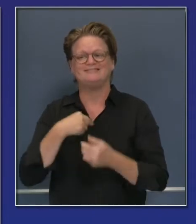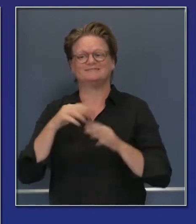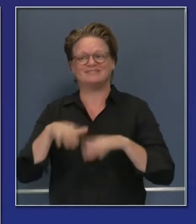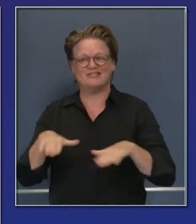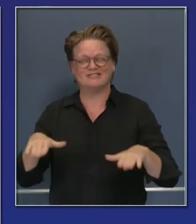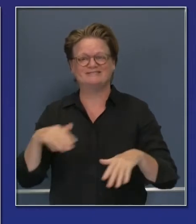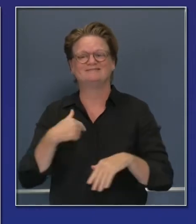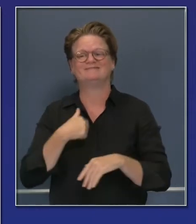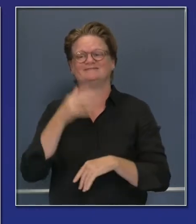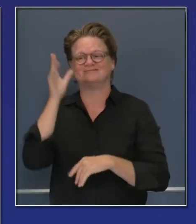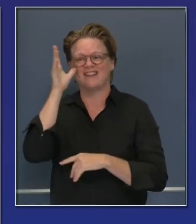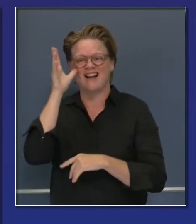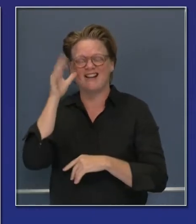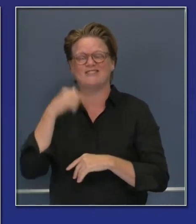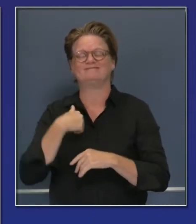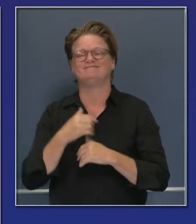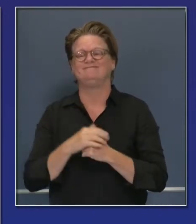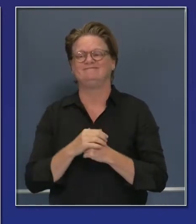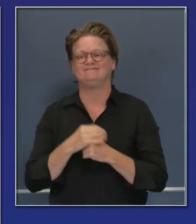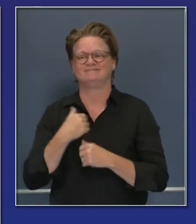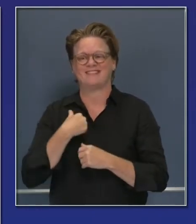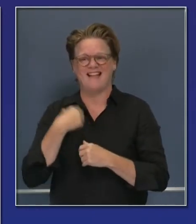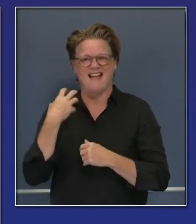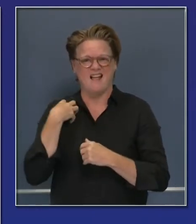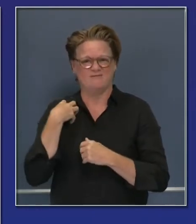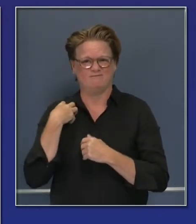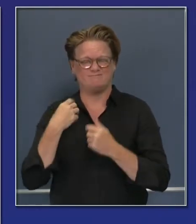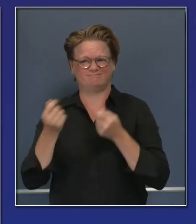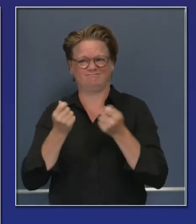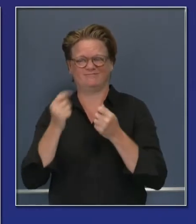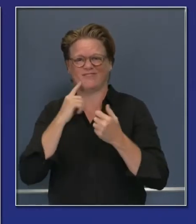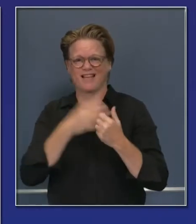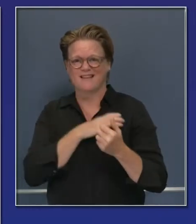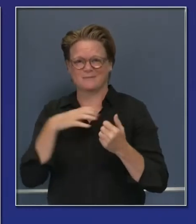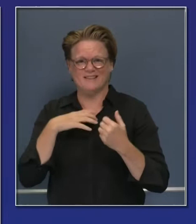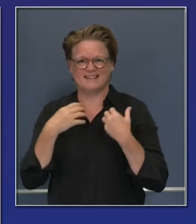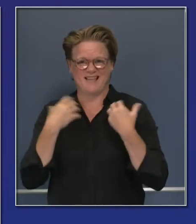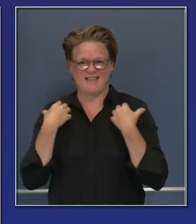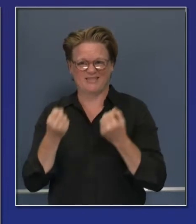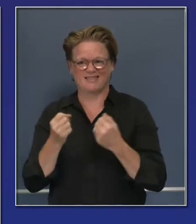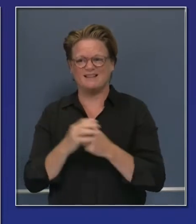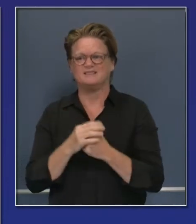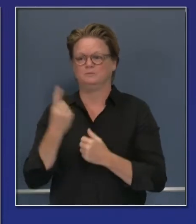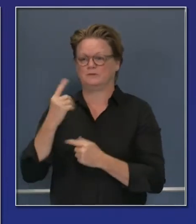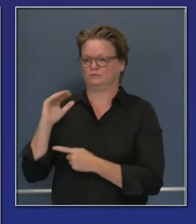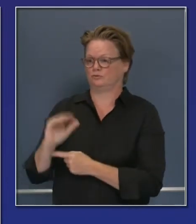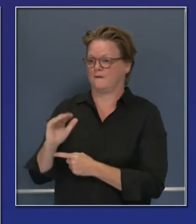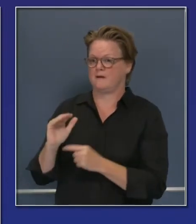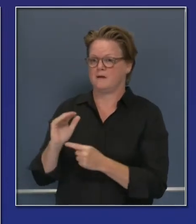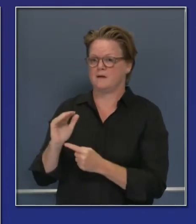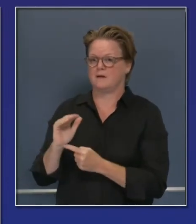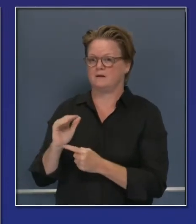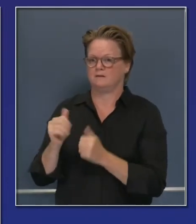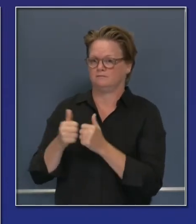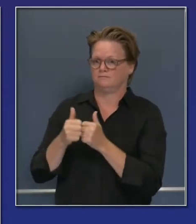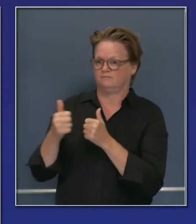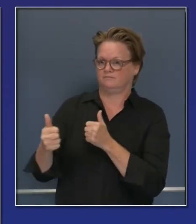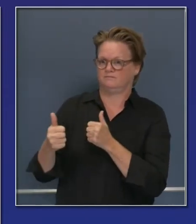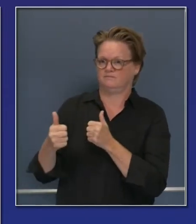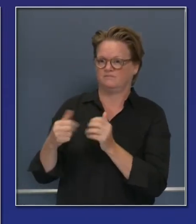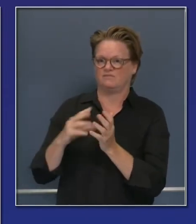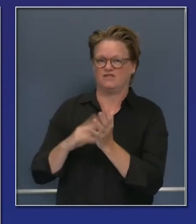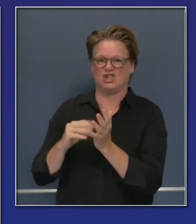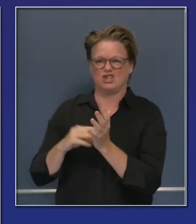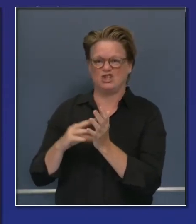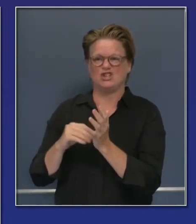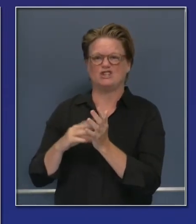Health. And as a father, right now, I have one child who started school doing distance learning. have another child about to start school. And in order